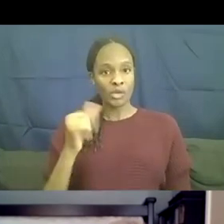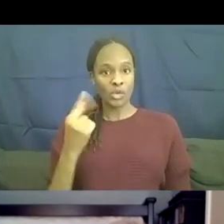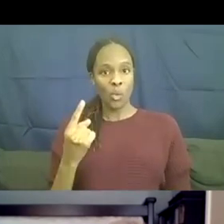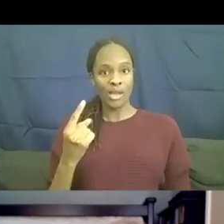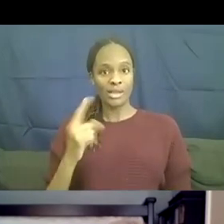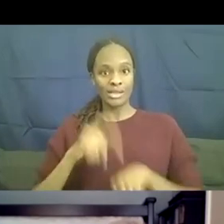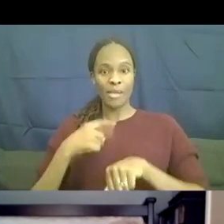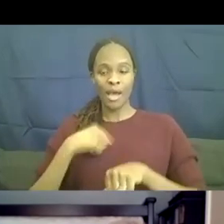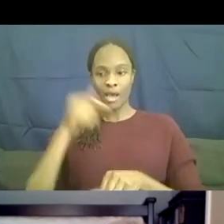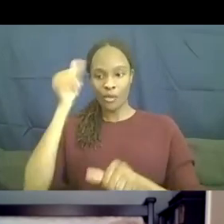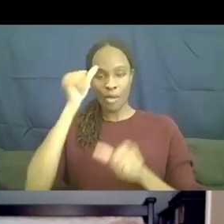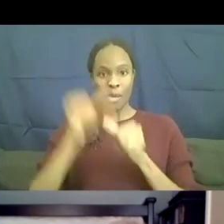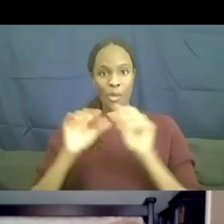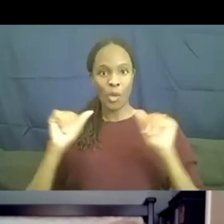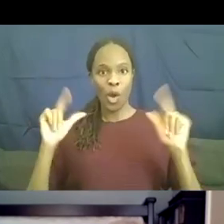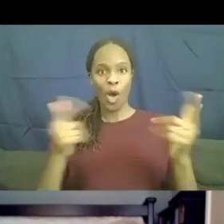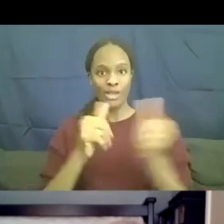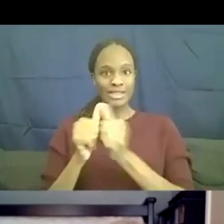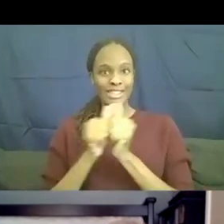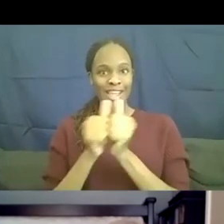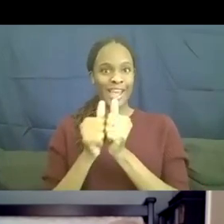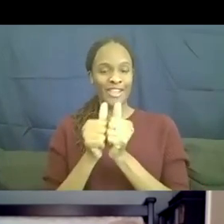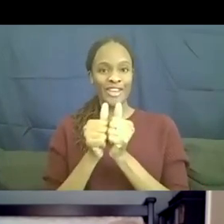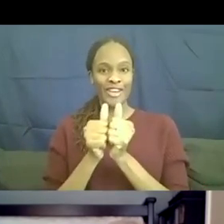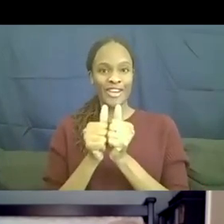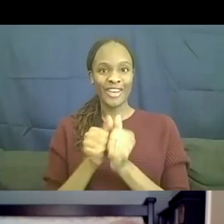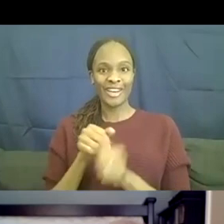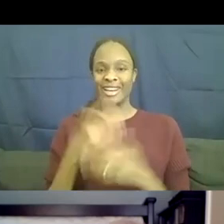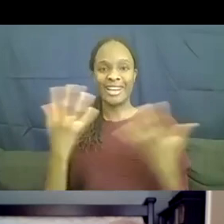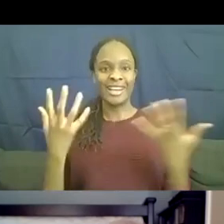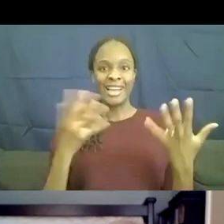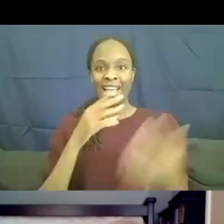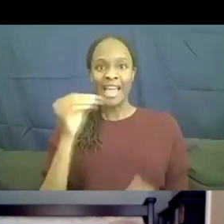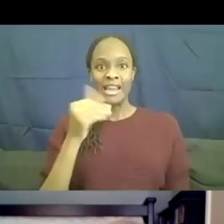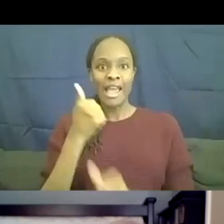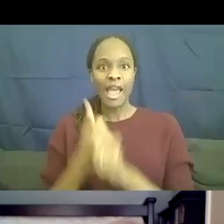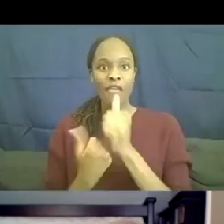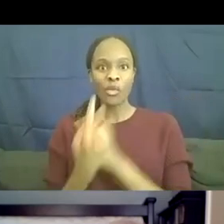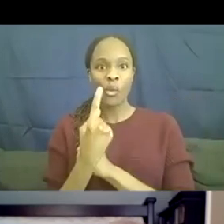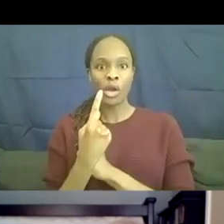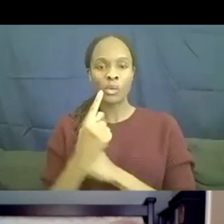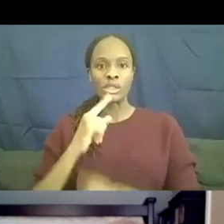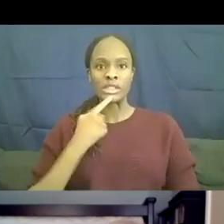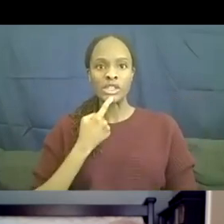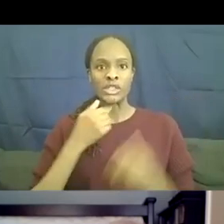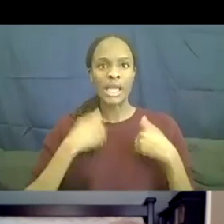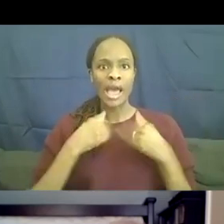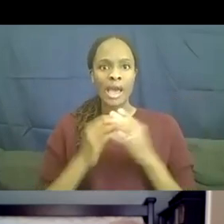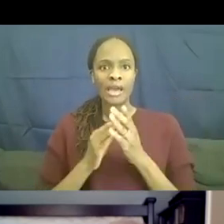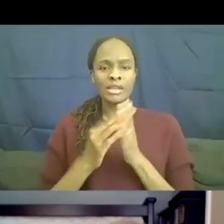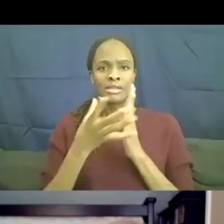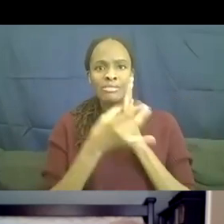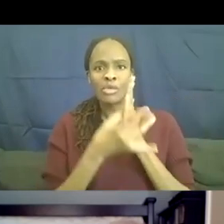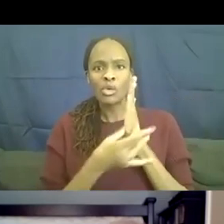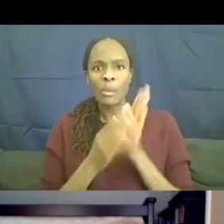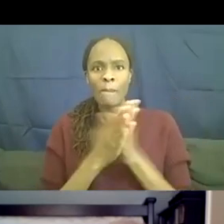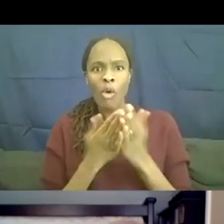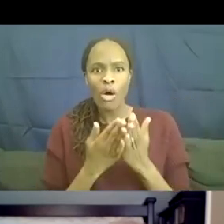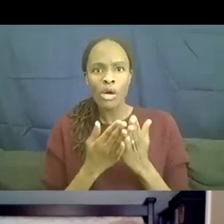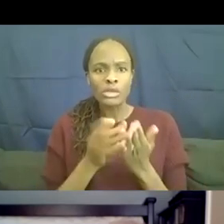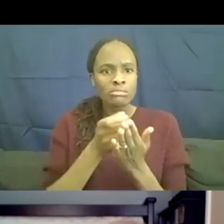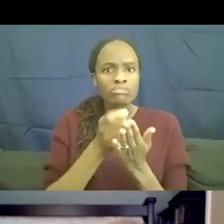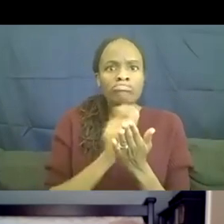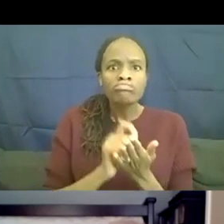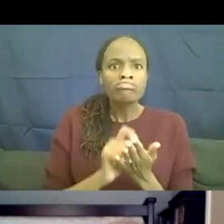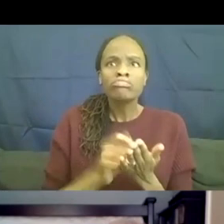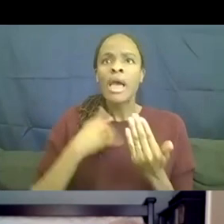all together, you know, at leaps and bounds and everyone was so serious. They brought out their notebooks. They had prepared questions. And, you know, you